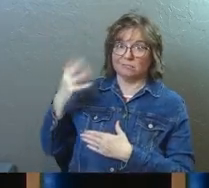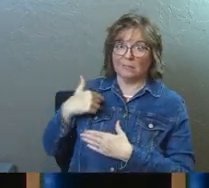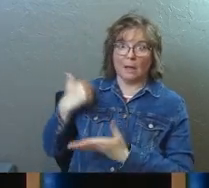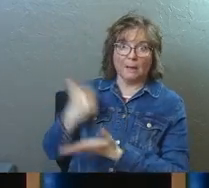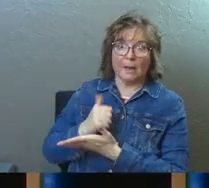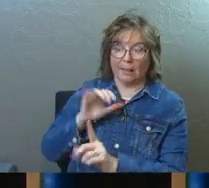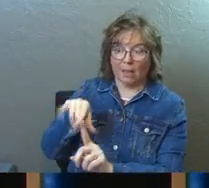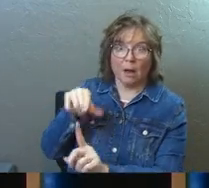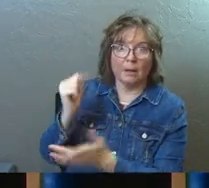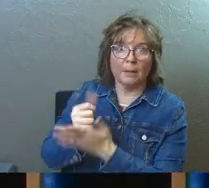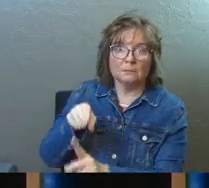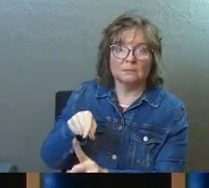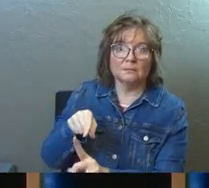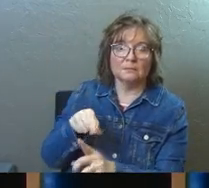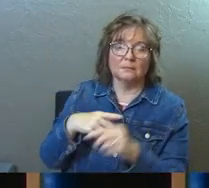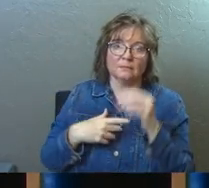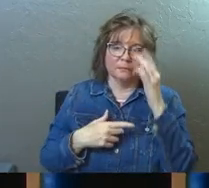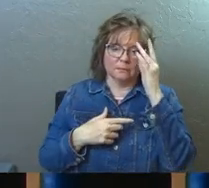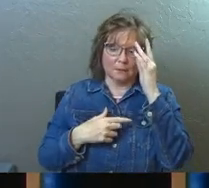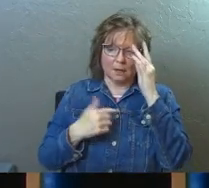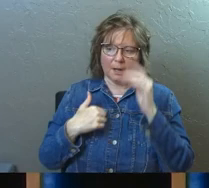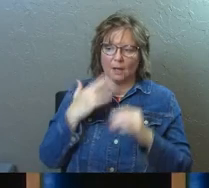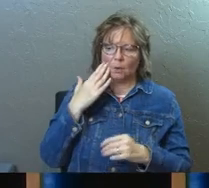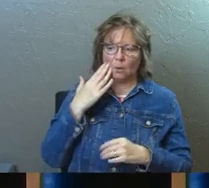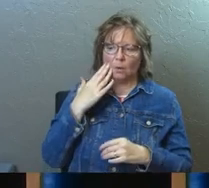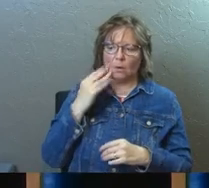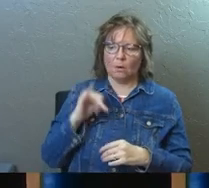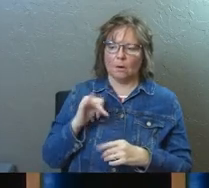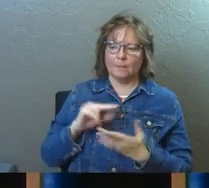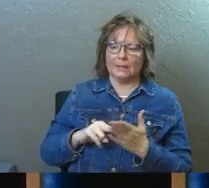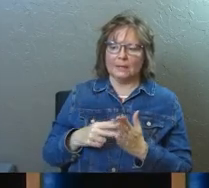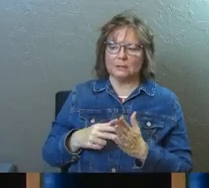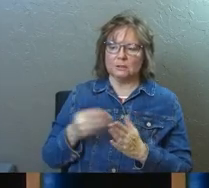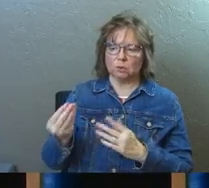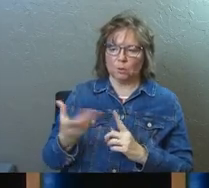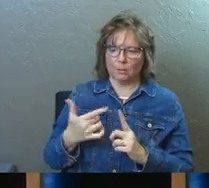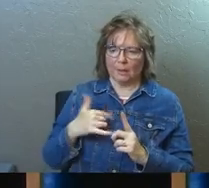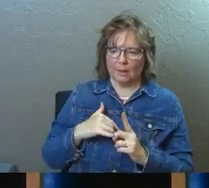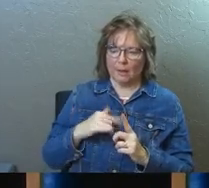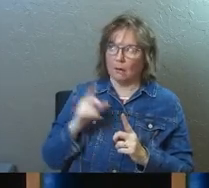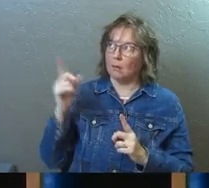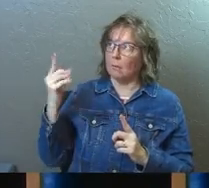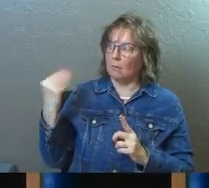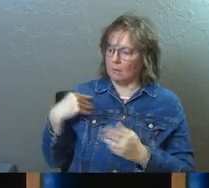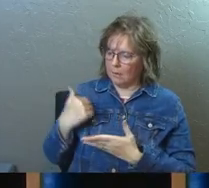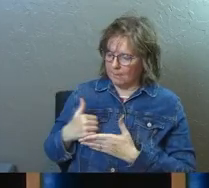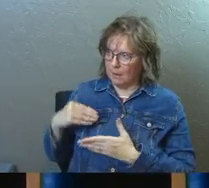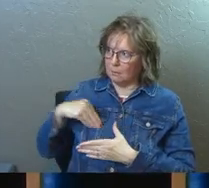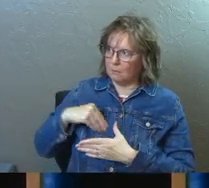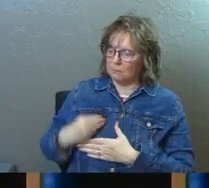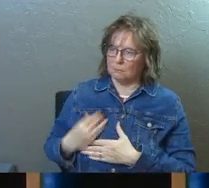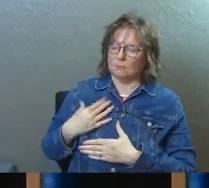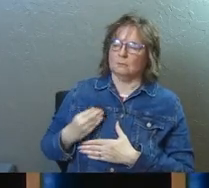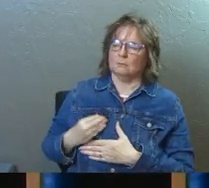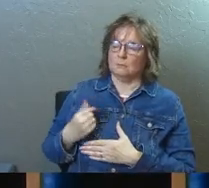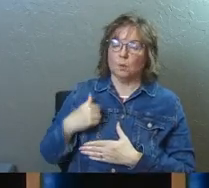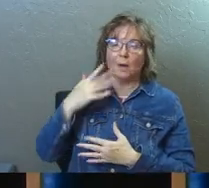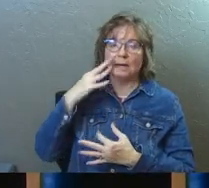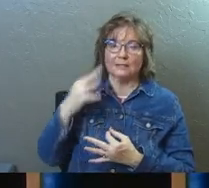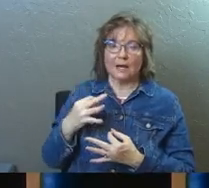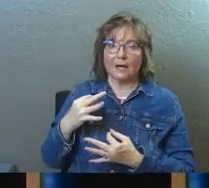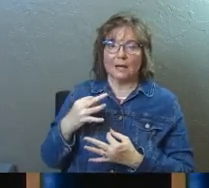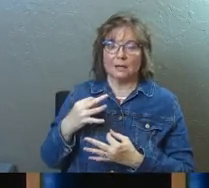said amen to it. And I knew I was supposed to do something with that. And I decided to put